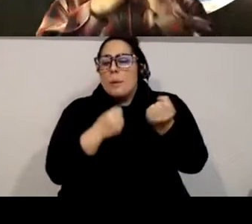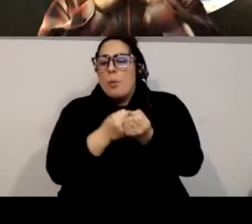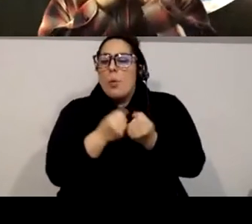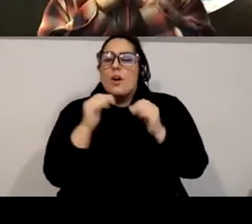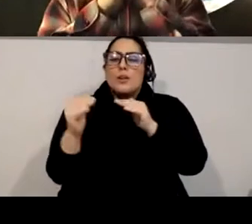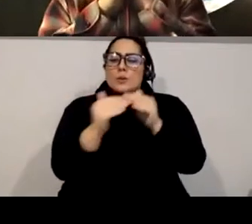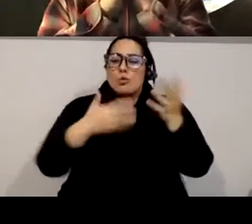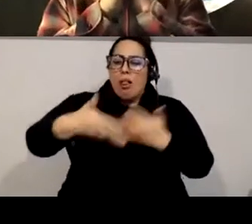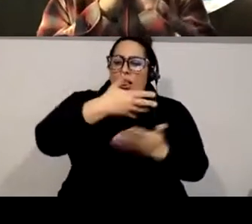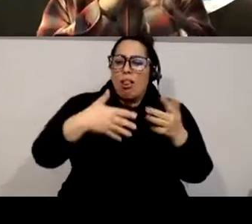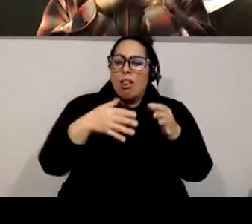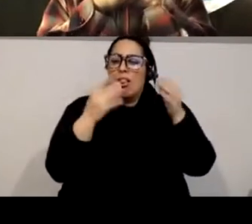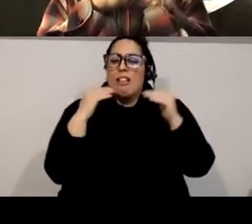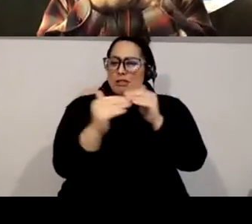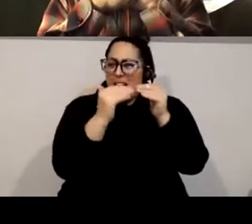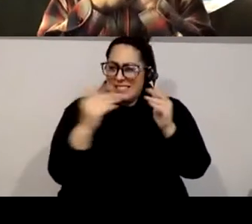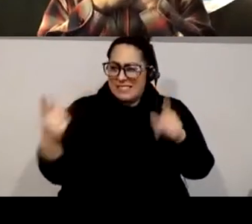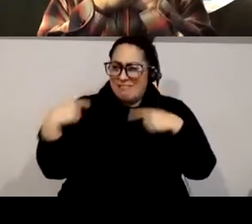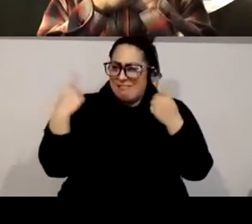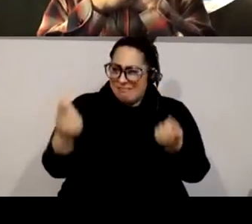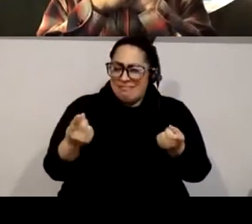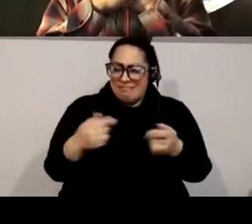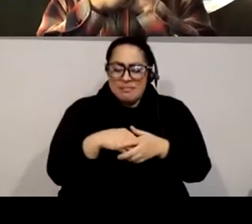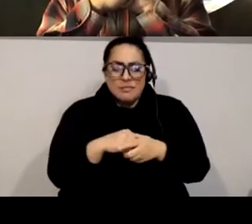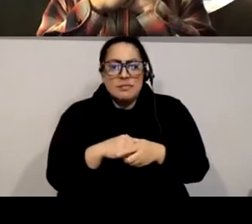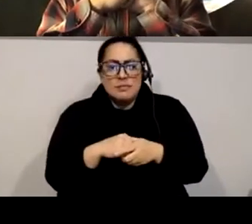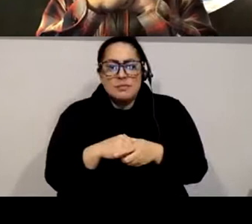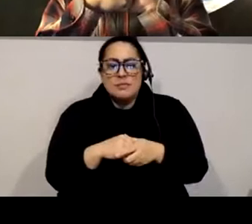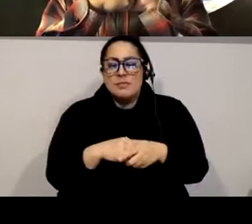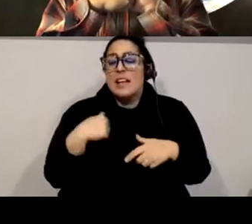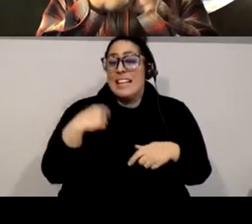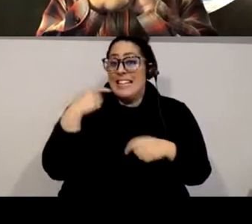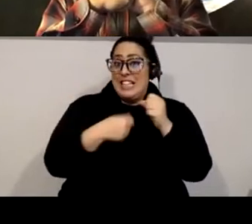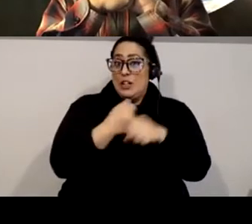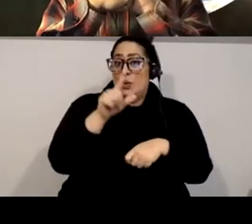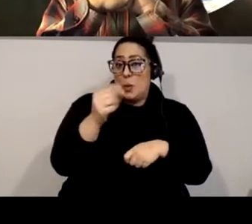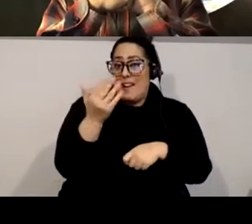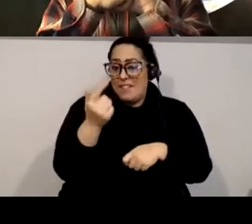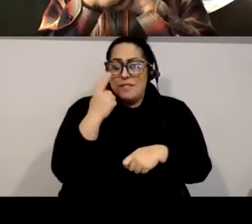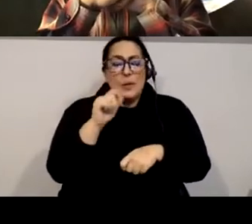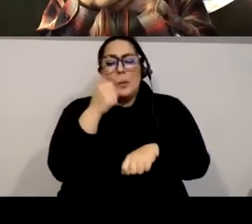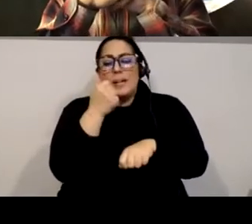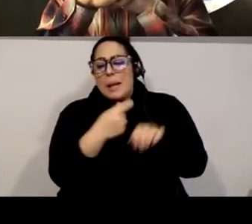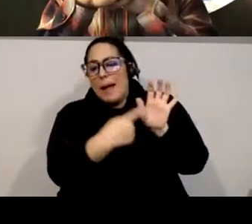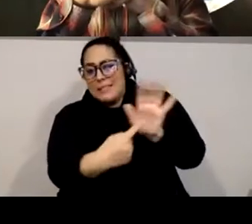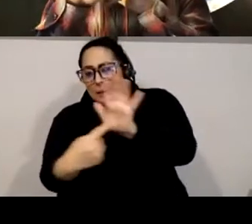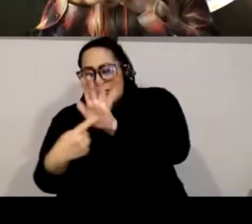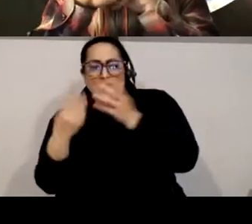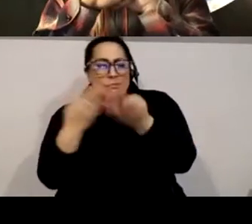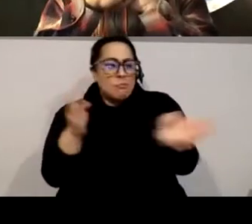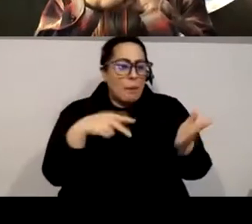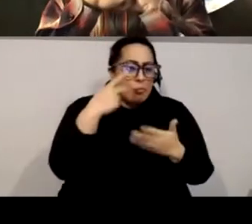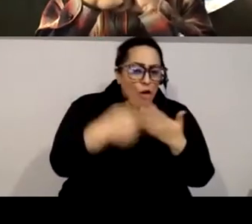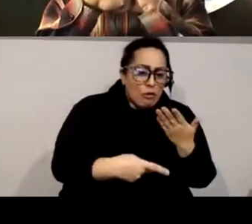last 25 years. And since 2015 at the eighth floor, where we've been organizing exhibitions and public programs that